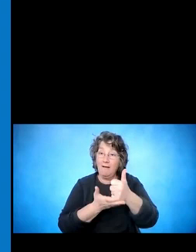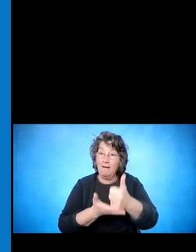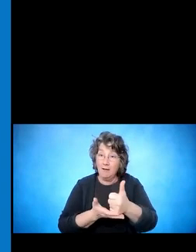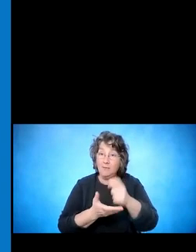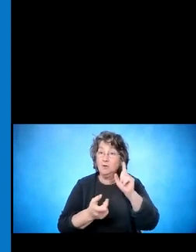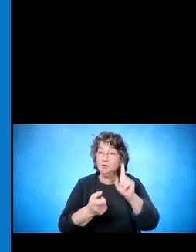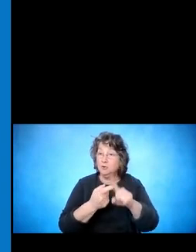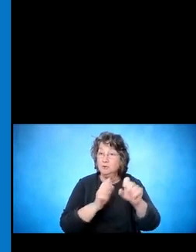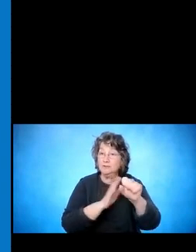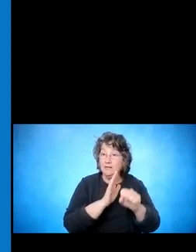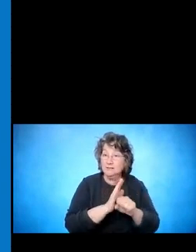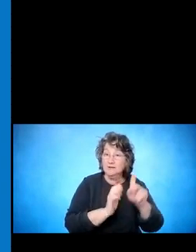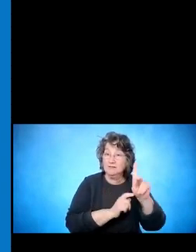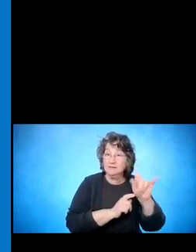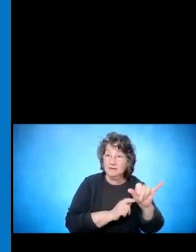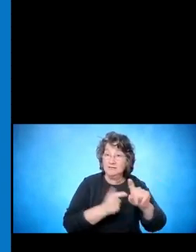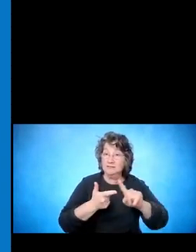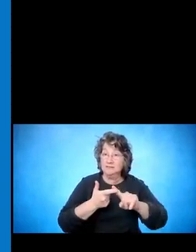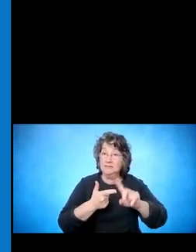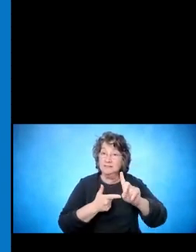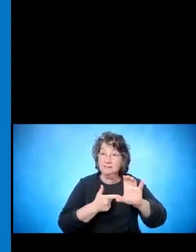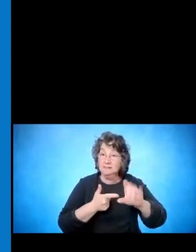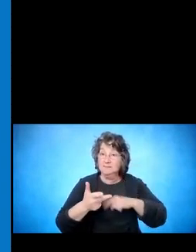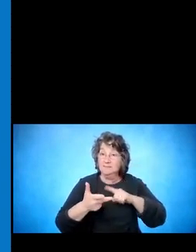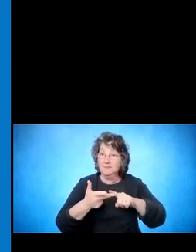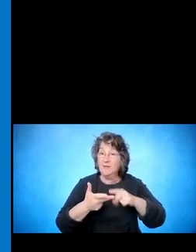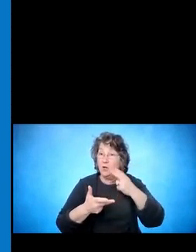Kentucky, D.C., Utah,